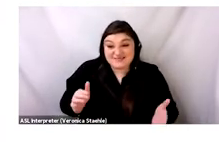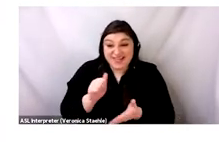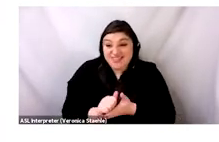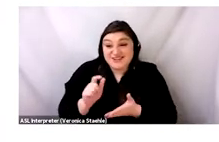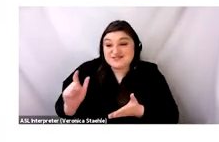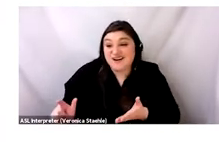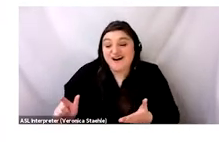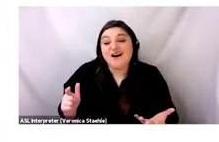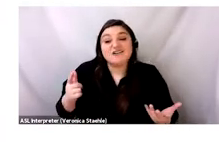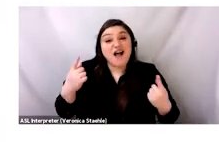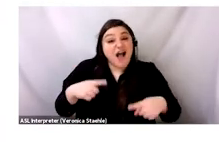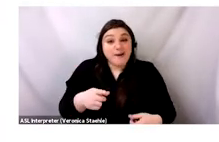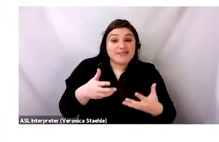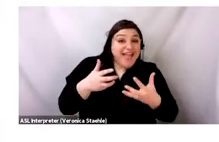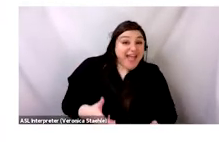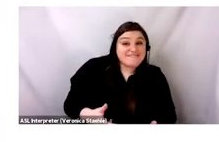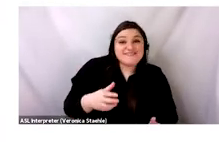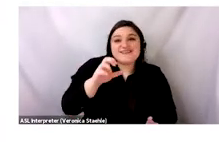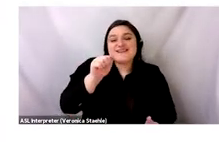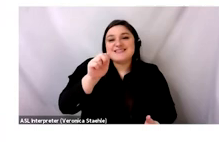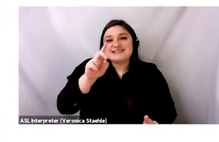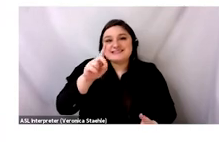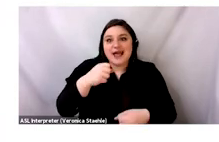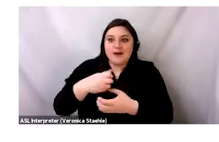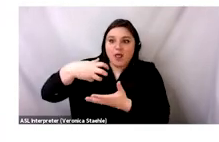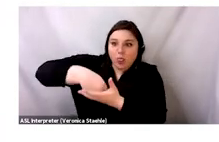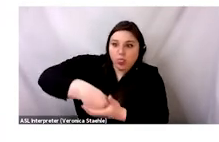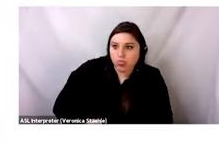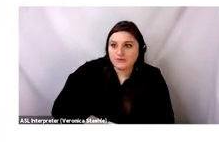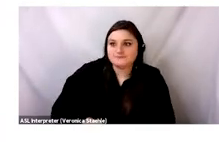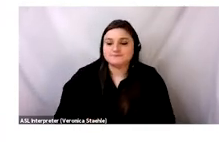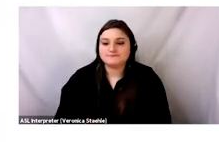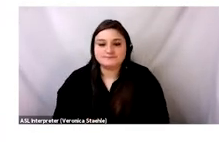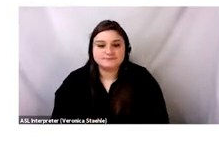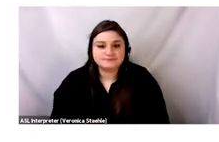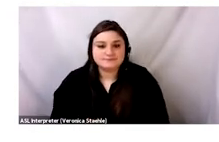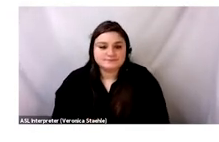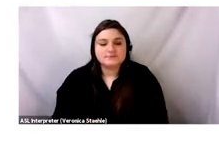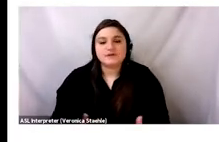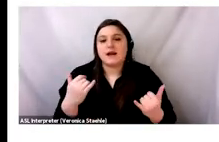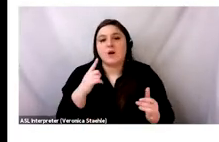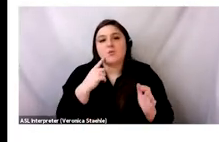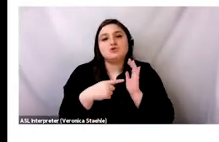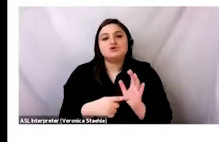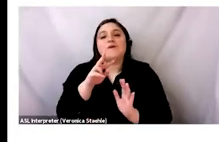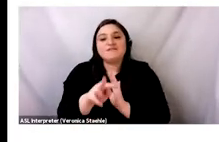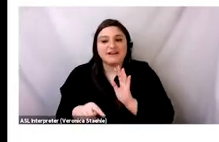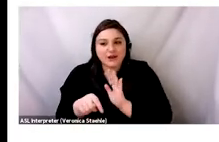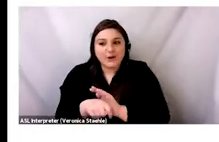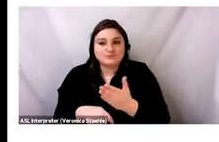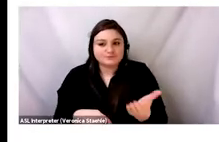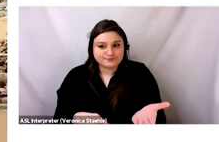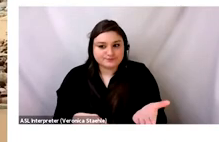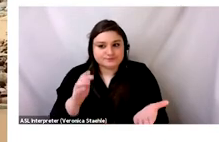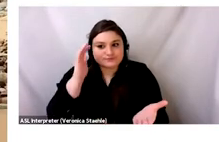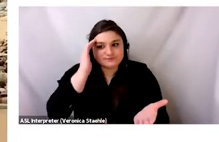garments were heavy, tangled, and, you know, bloated with sand, and the sand inside had actually turned black. And